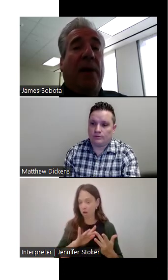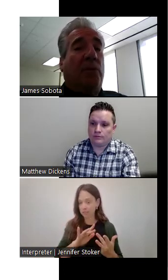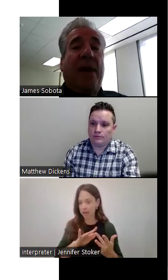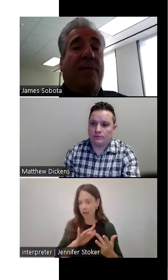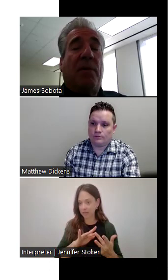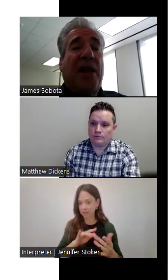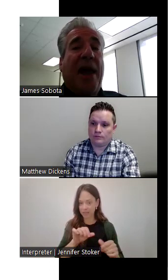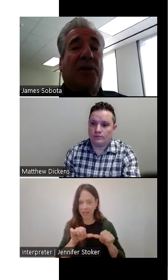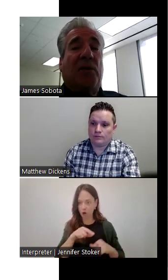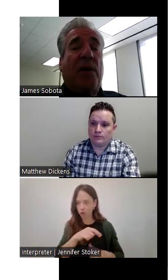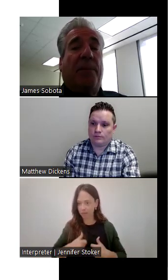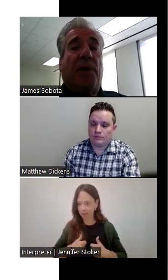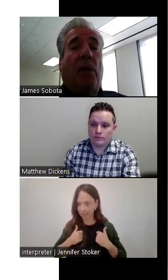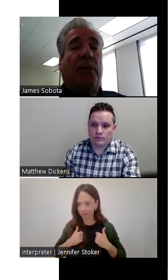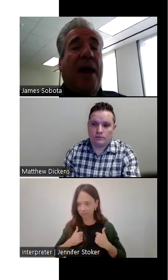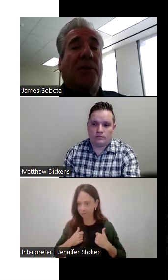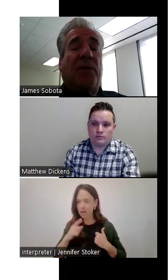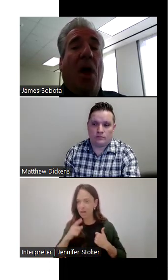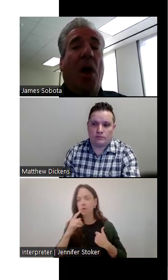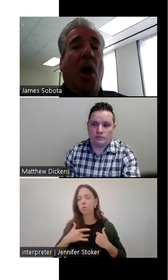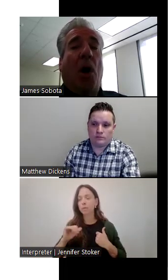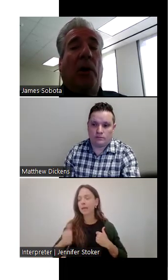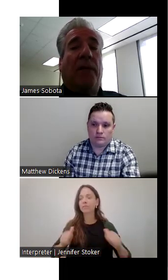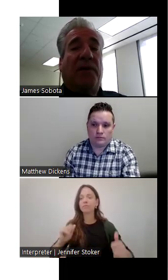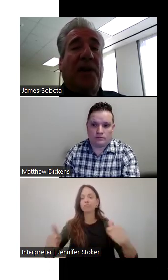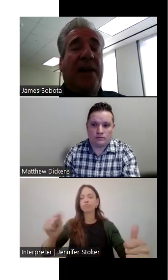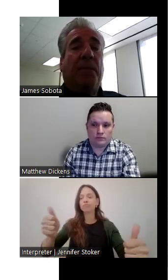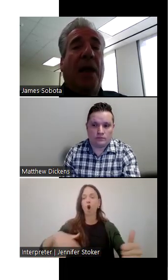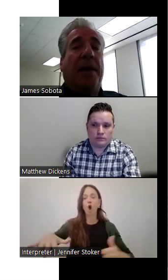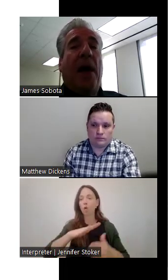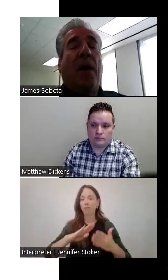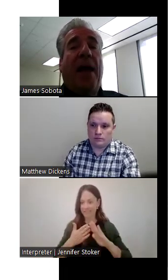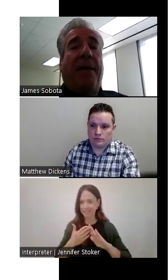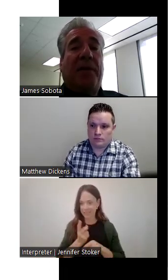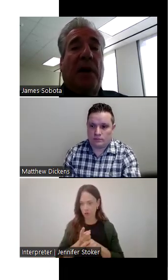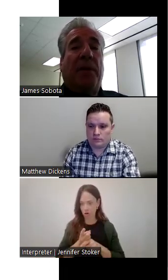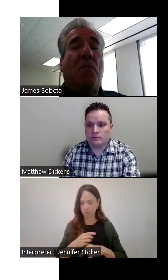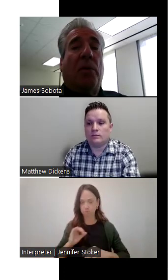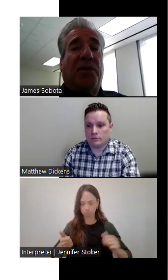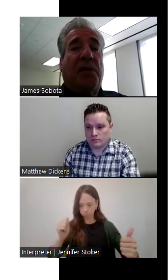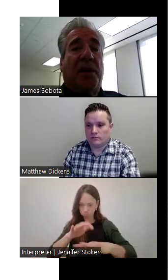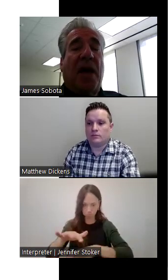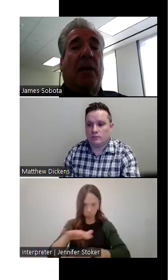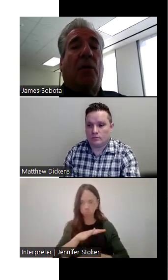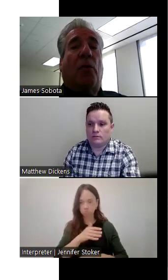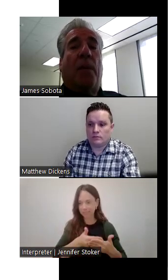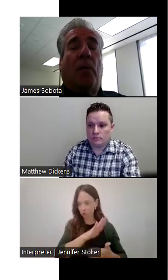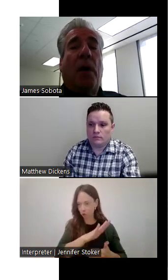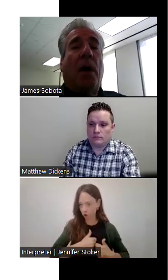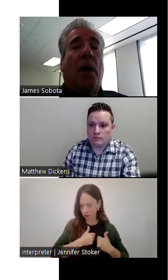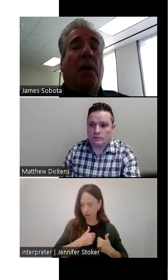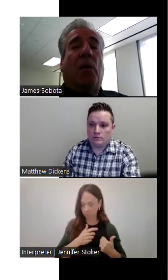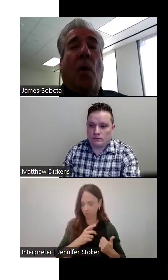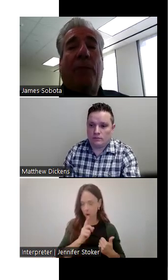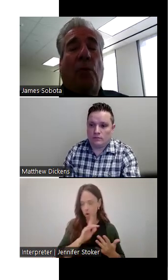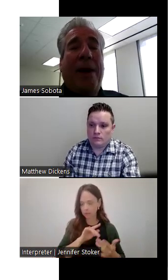live, because we have stations, we have patrol stations all over the city. Now, if it's something more serious, like a criminal